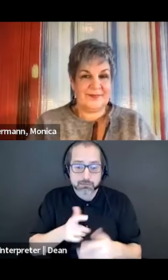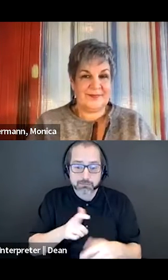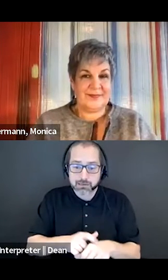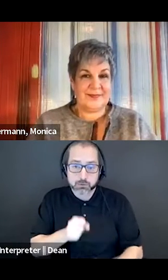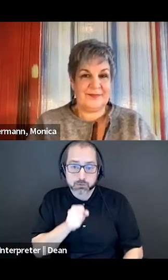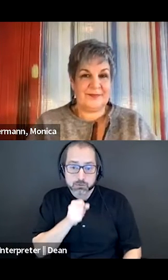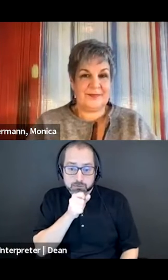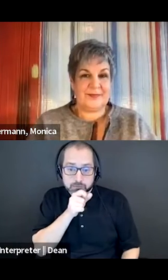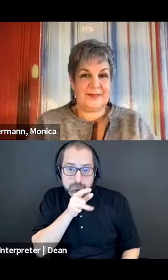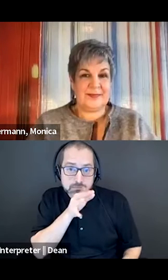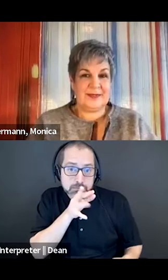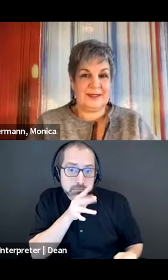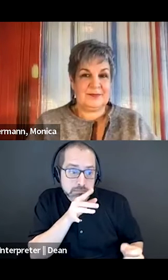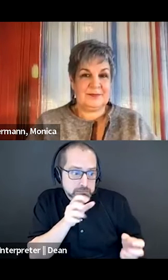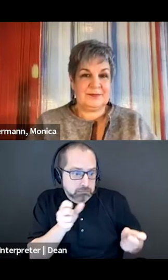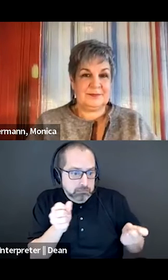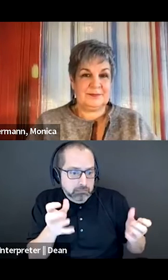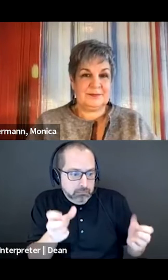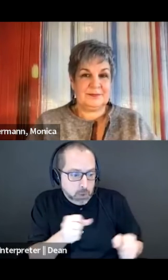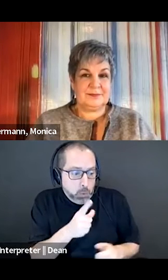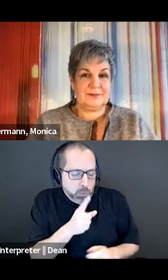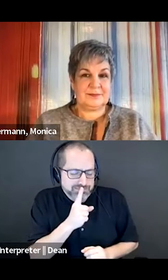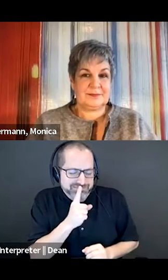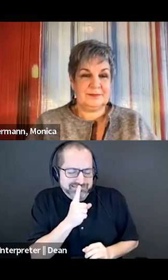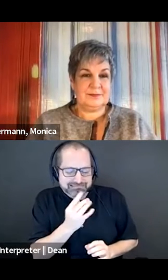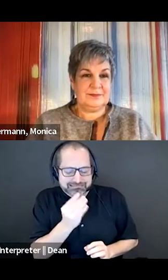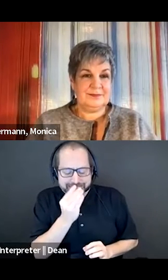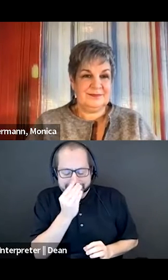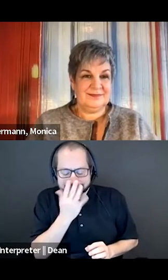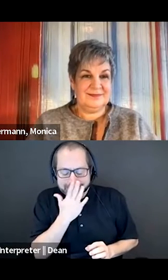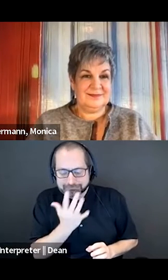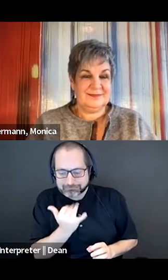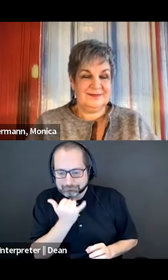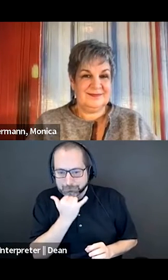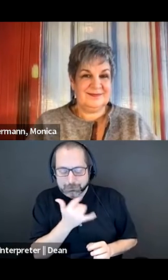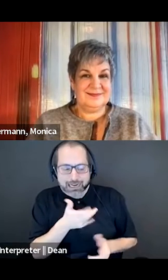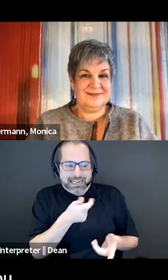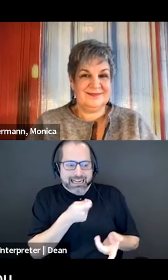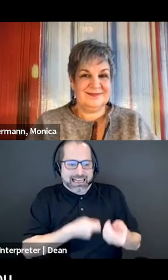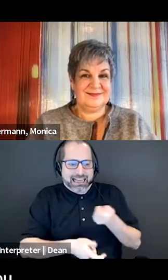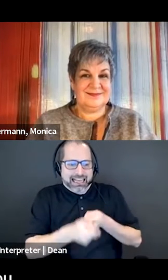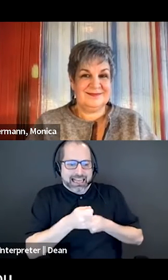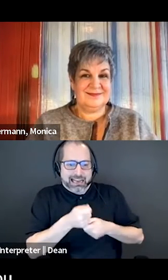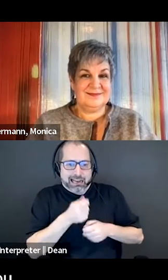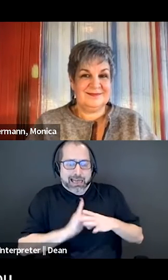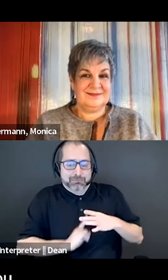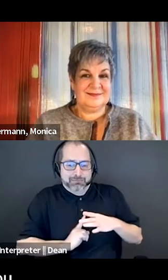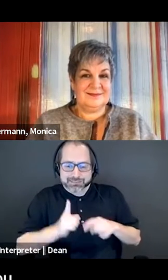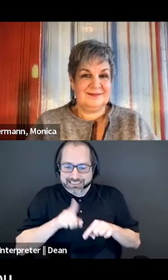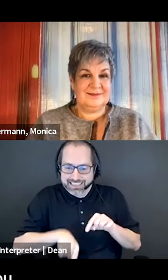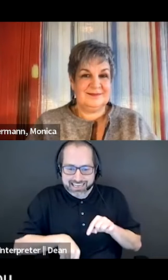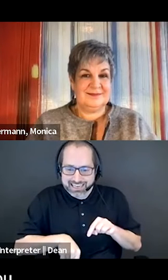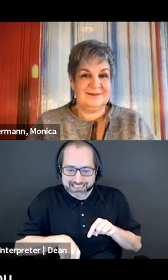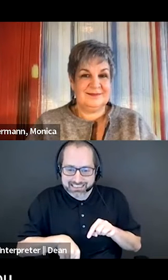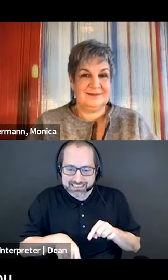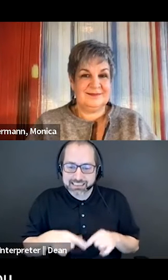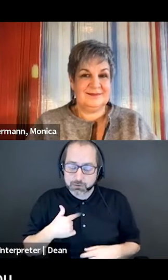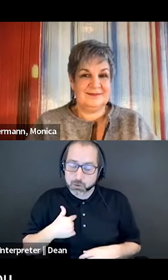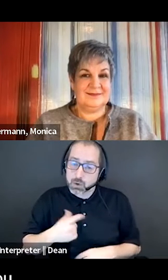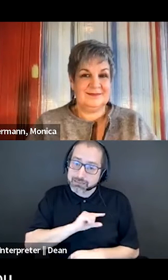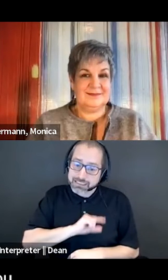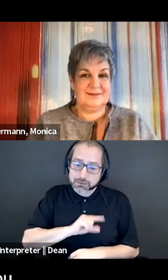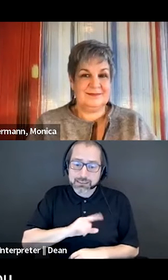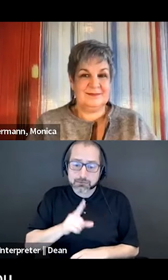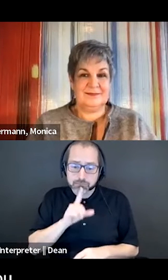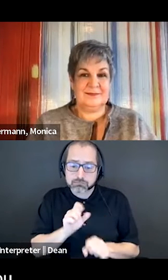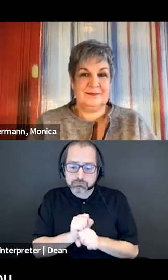you've realized what you've said often. I'm definitely guilty of that. And so we're not here today to tell